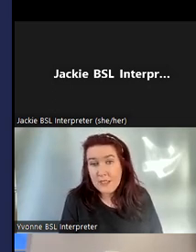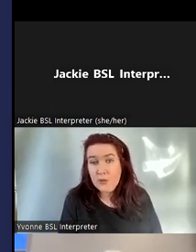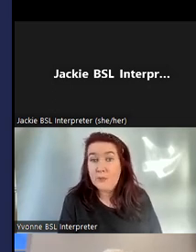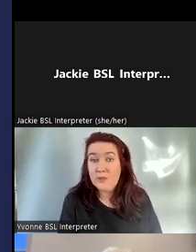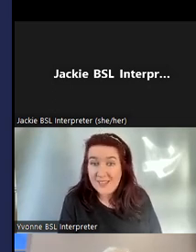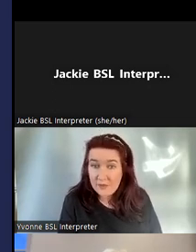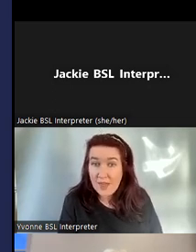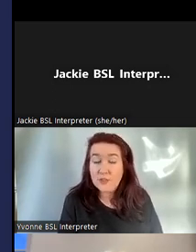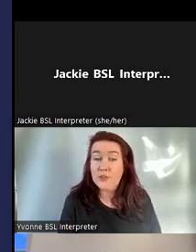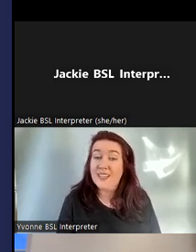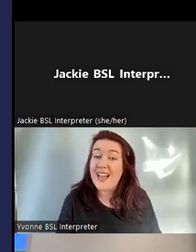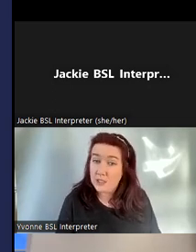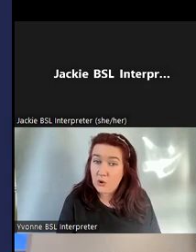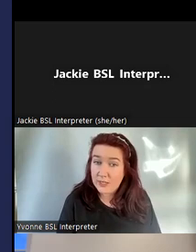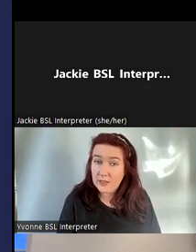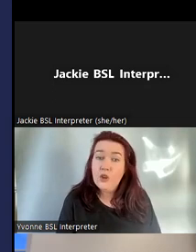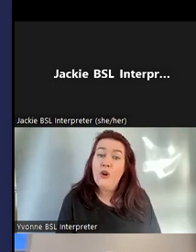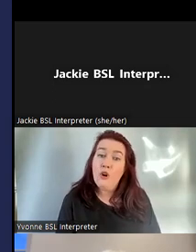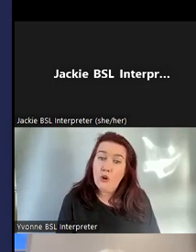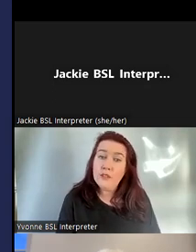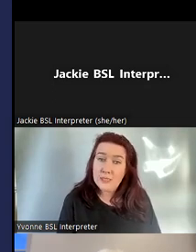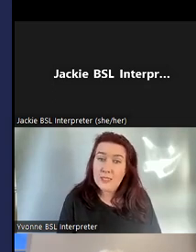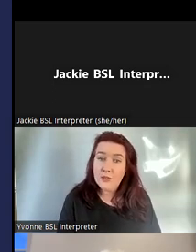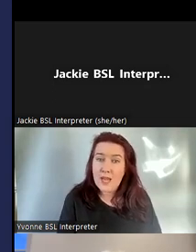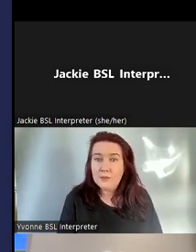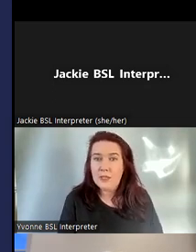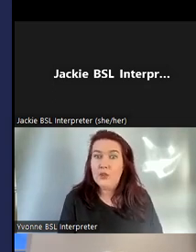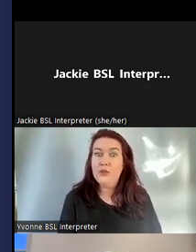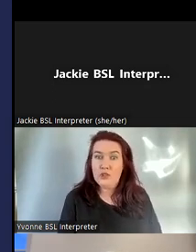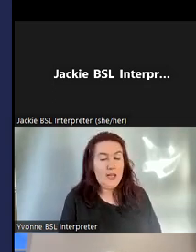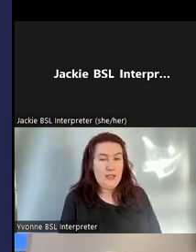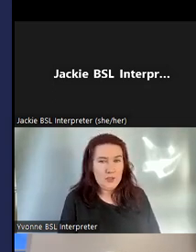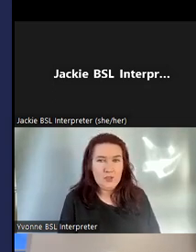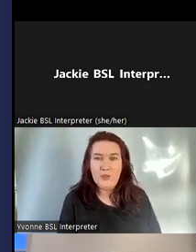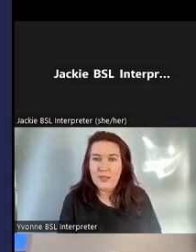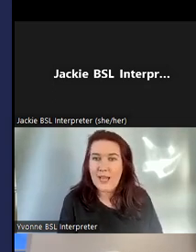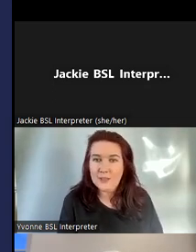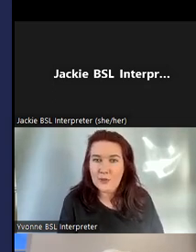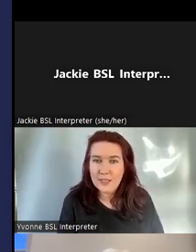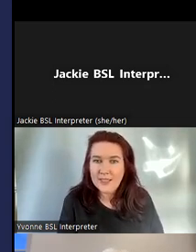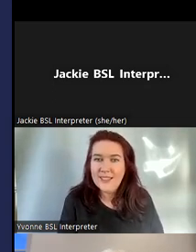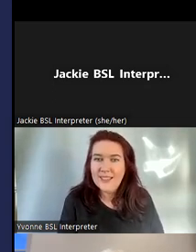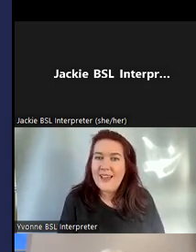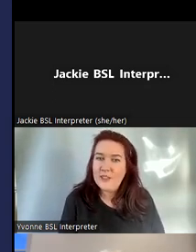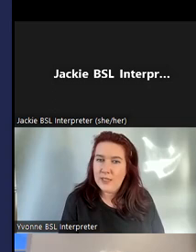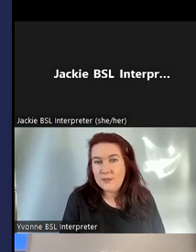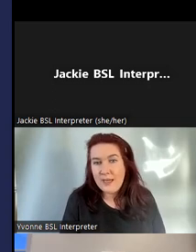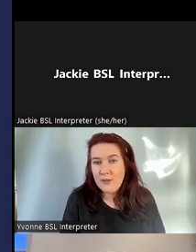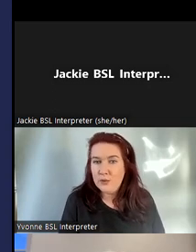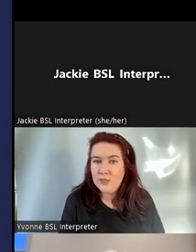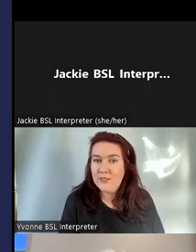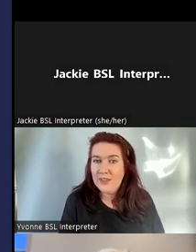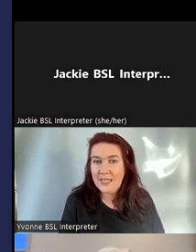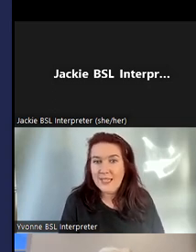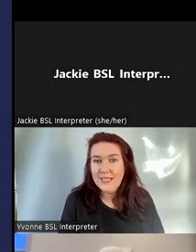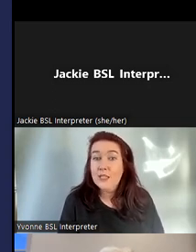material to preserve that to do the cataloguing on the material that's been a huge challenge doing the cataloguing as many